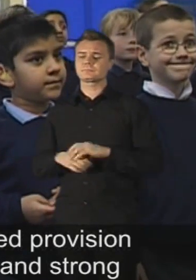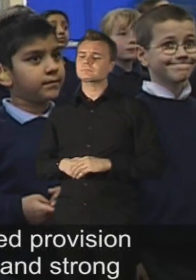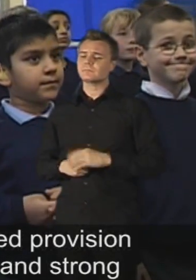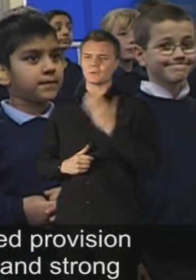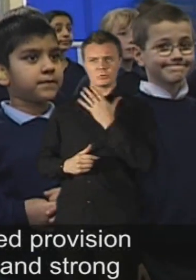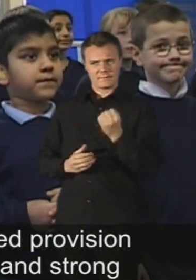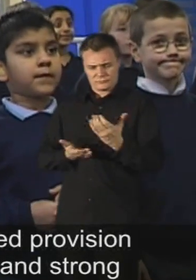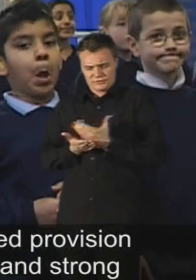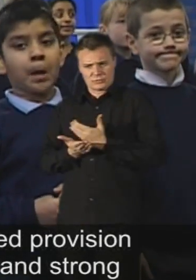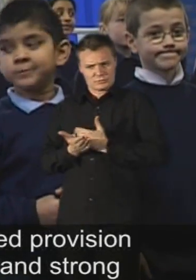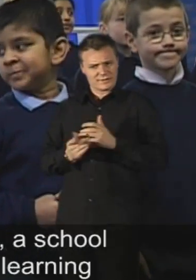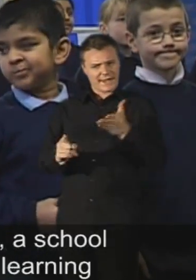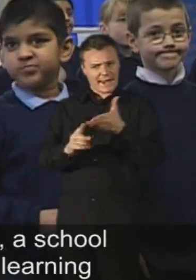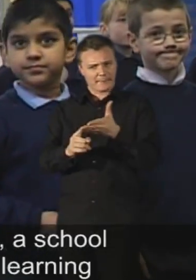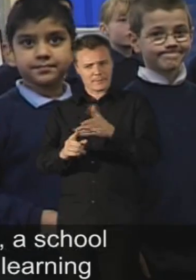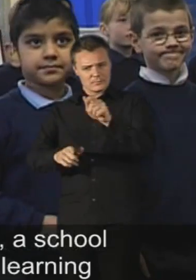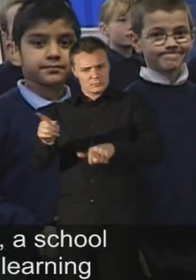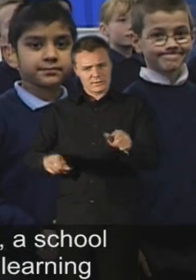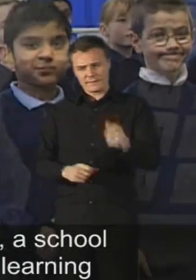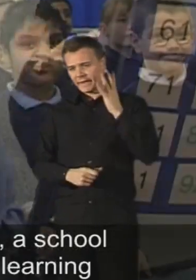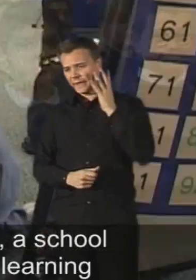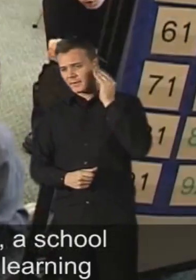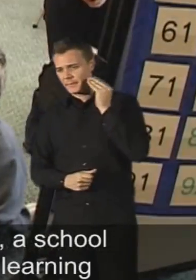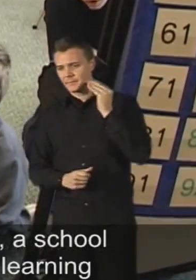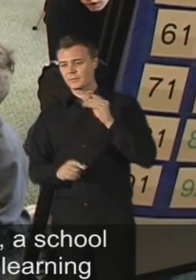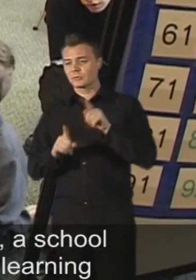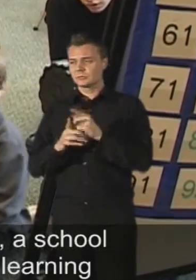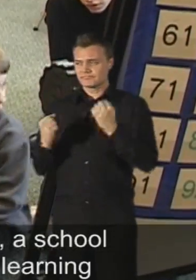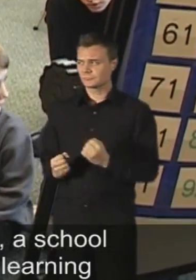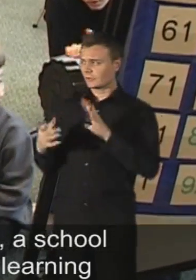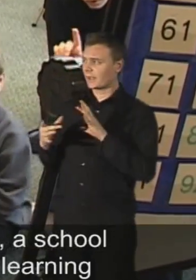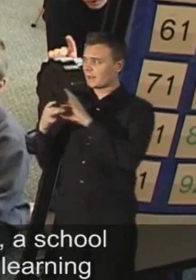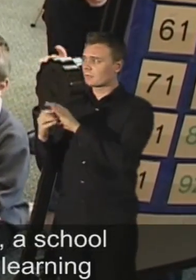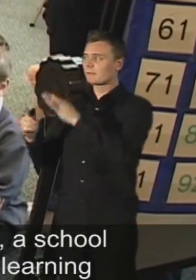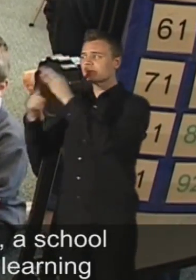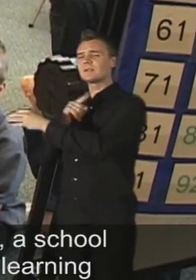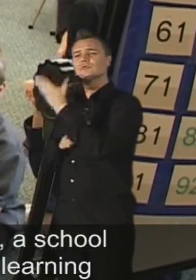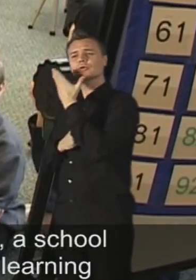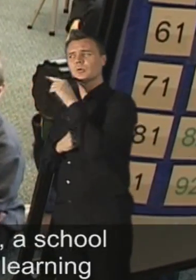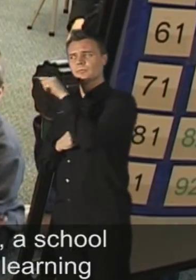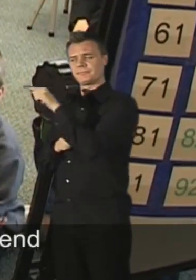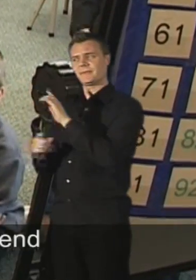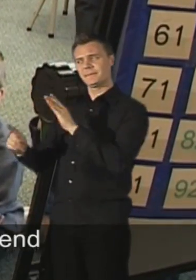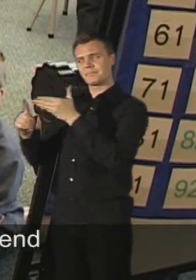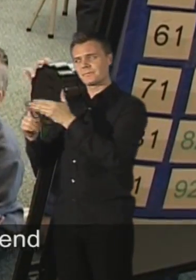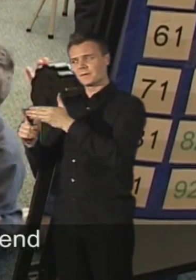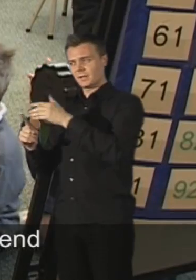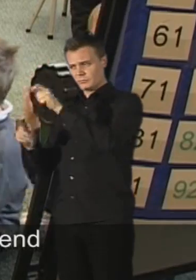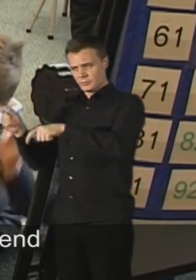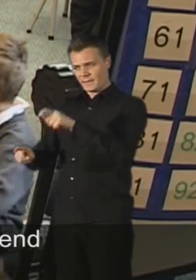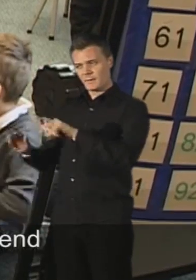pupils with a hearing impairment and strong links with Broomfield Special School, a school for pupils with moderate and severe learning difficulties.